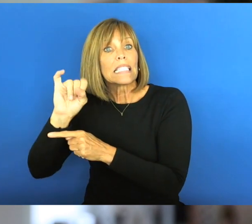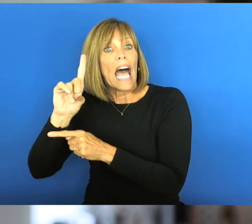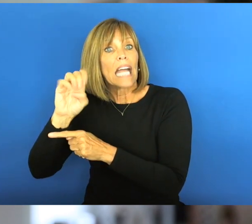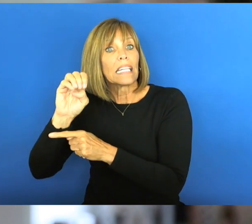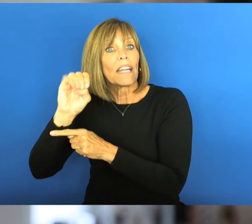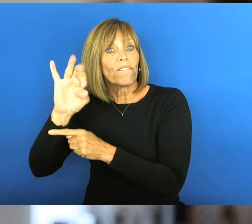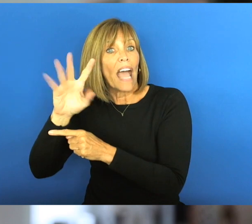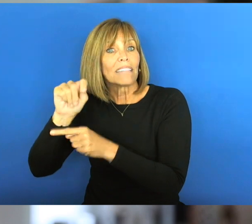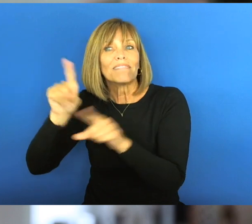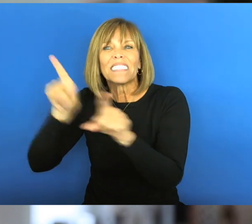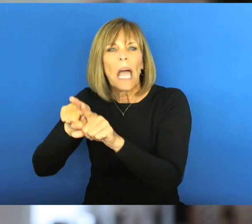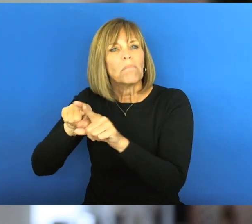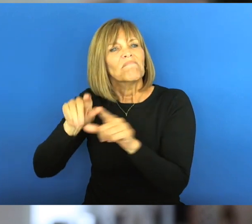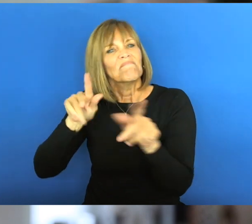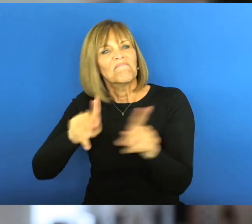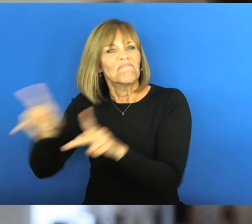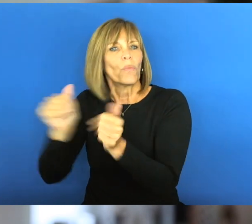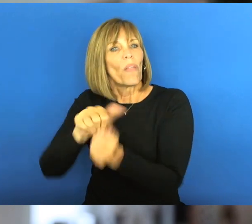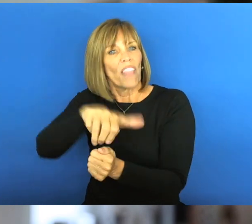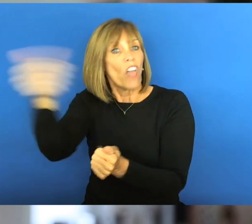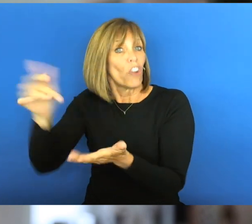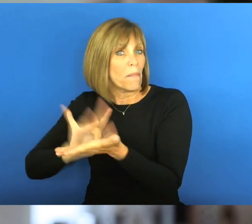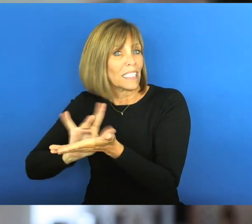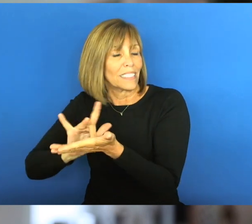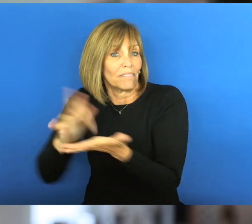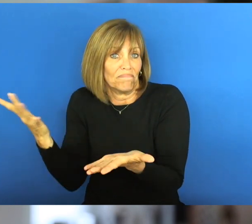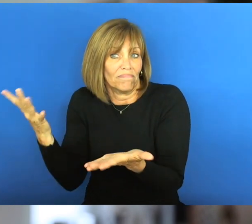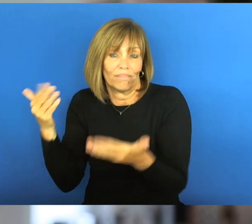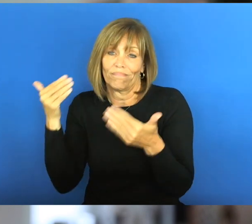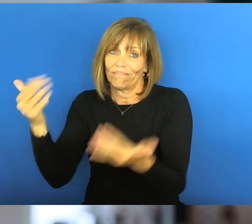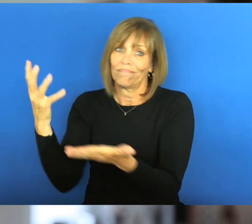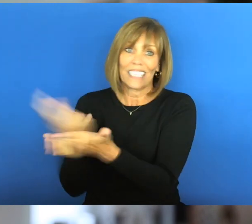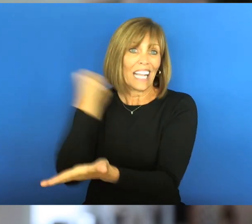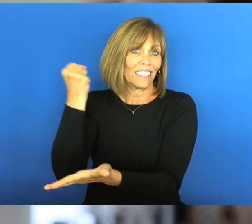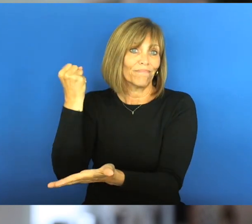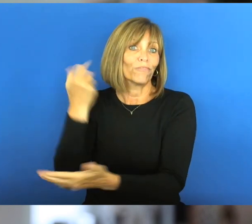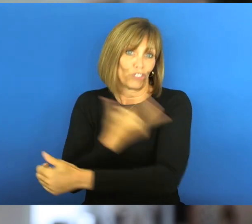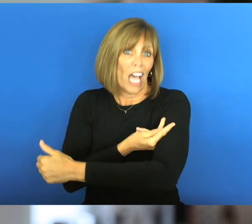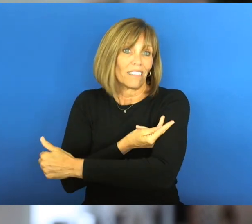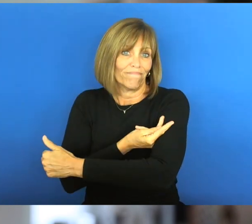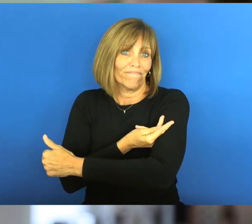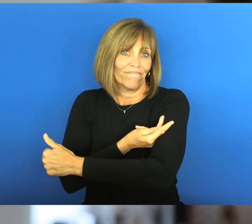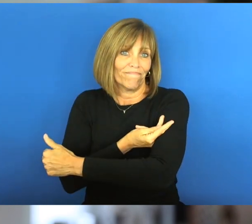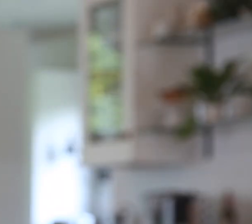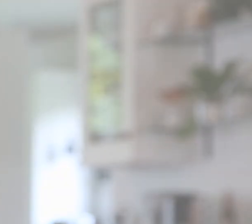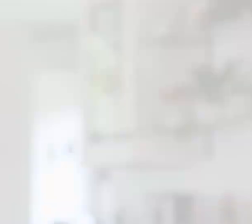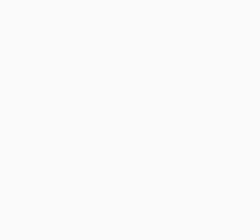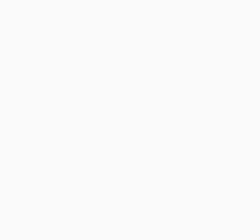like there is with every other medicine that we take then we should take it.